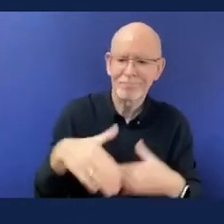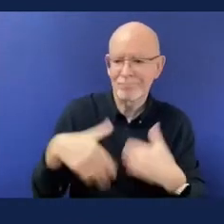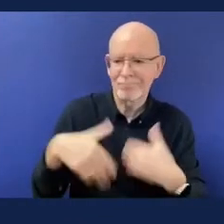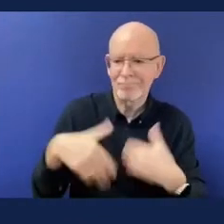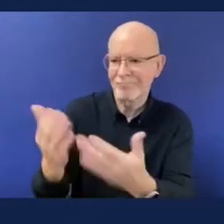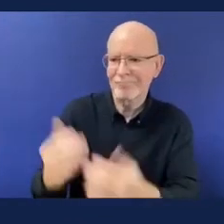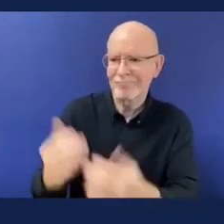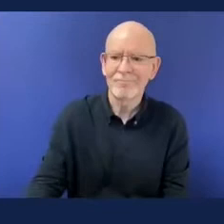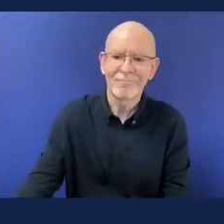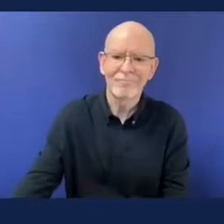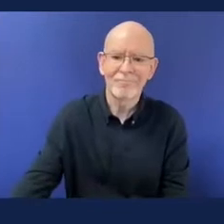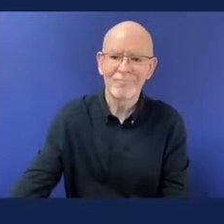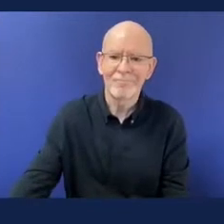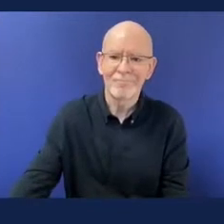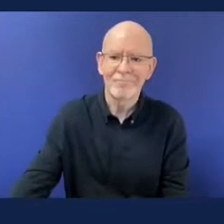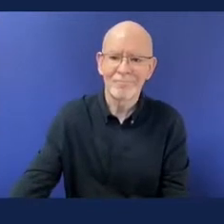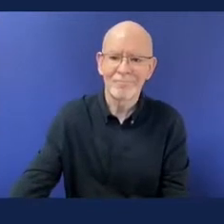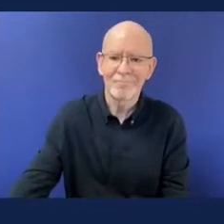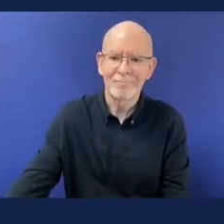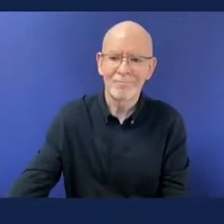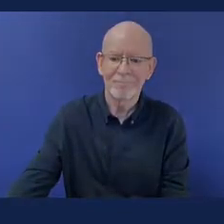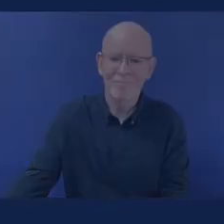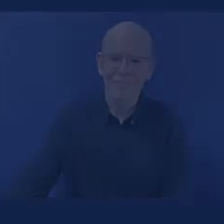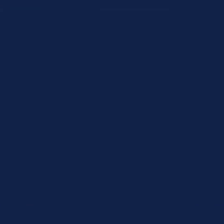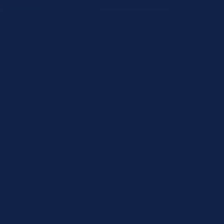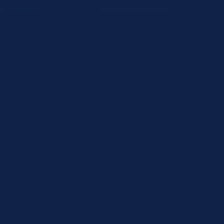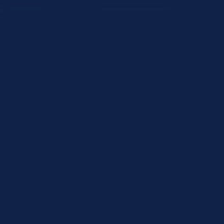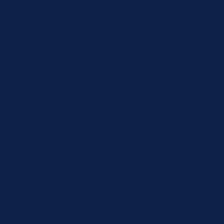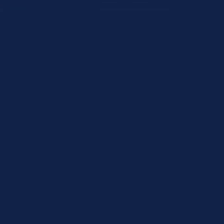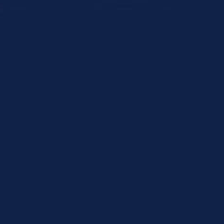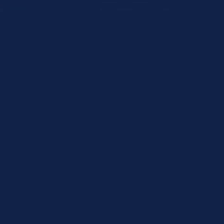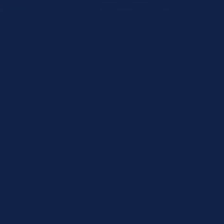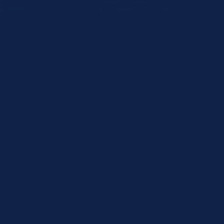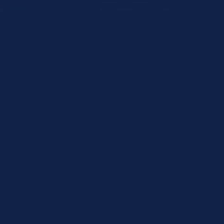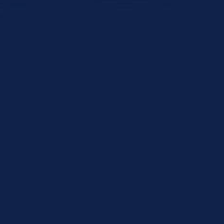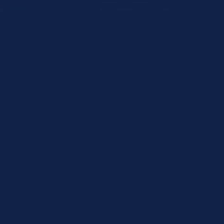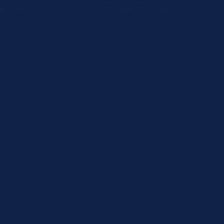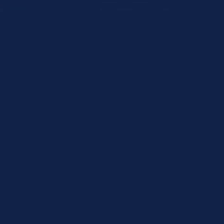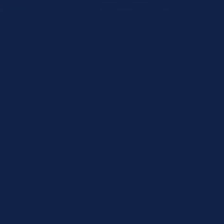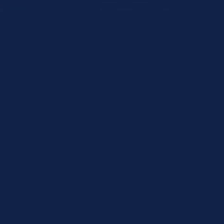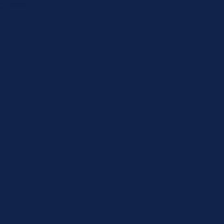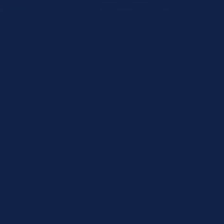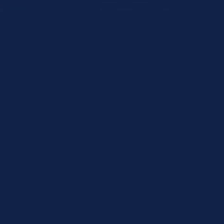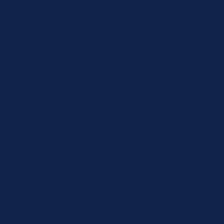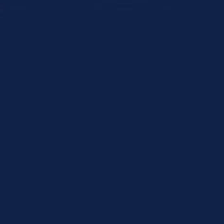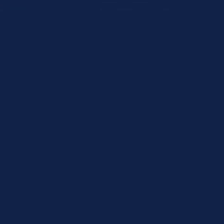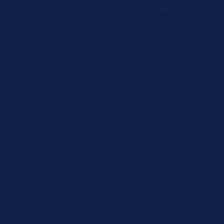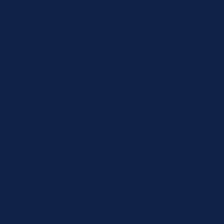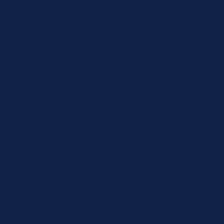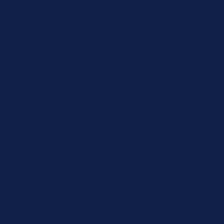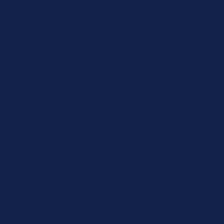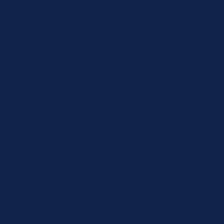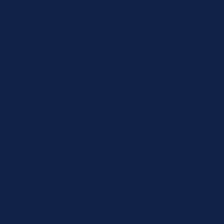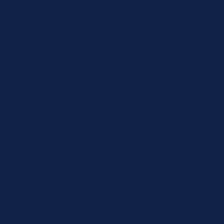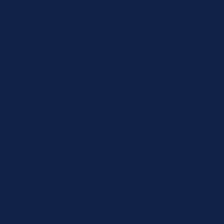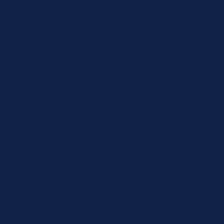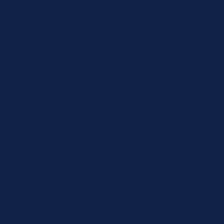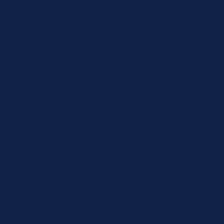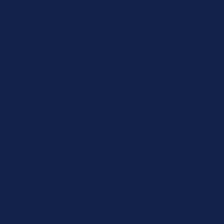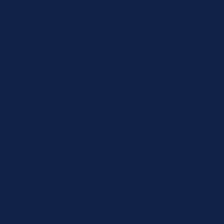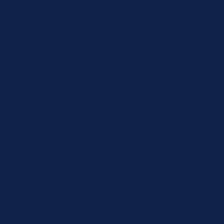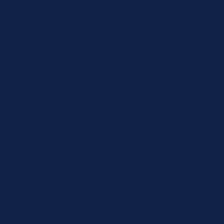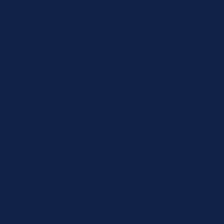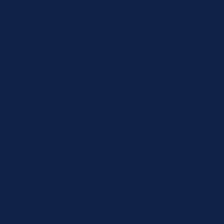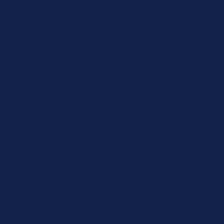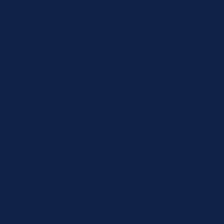with you um you collaborated with so many diverse stakeholders and actors and sectors to to push this through you